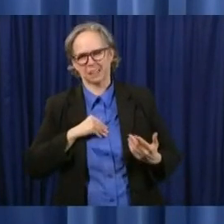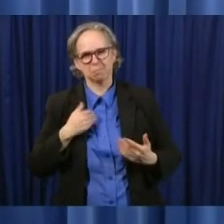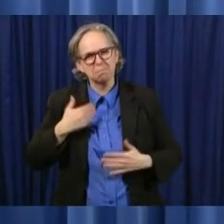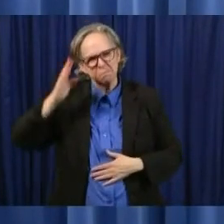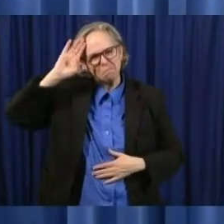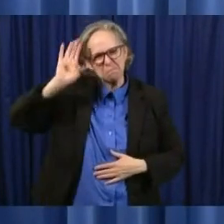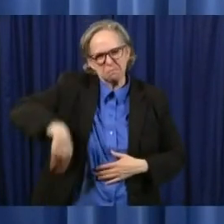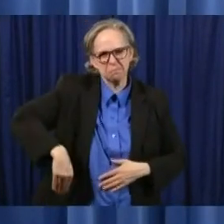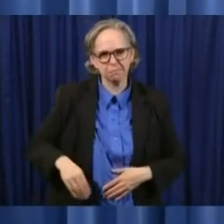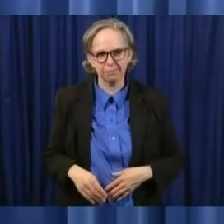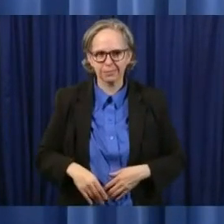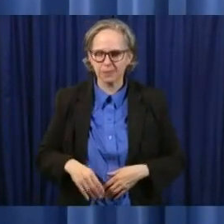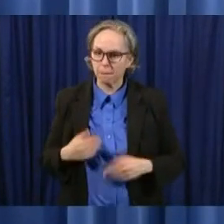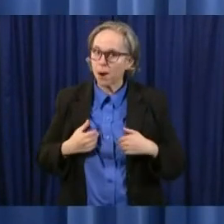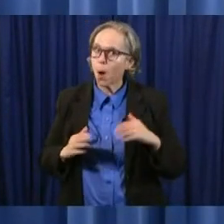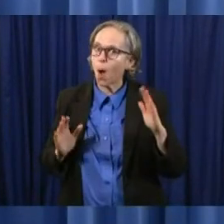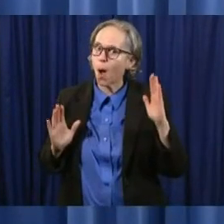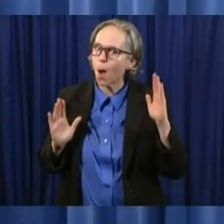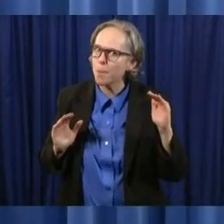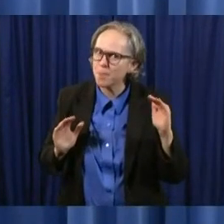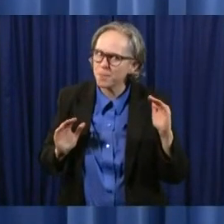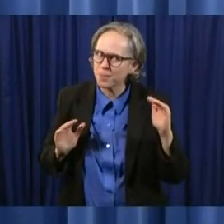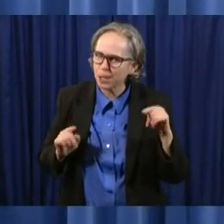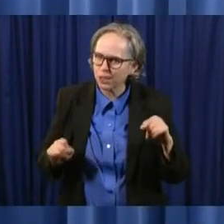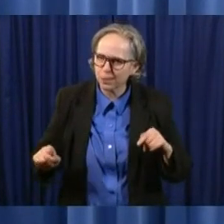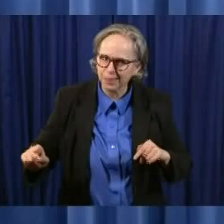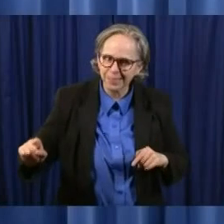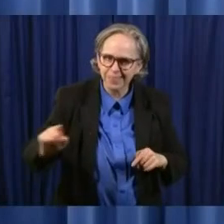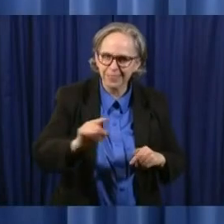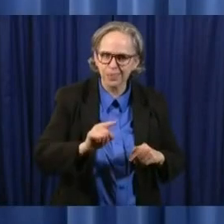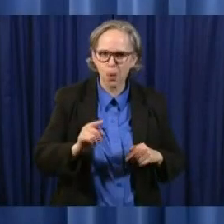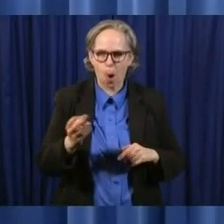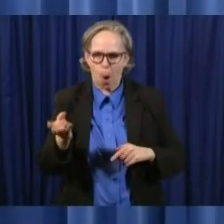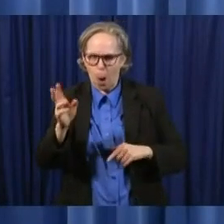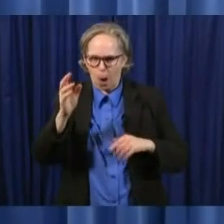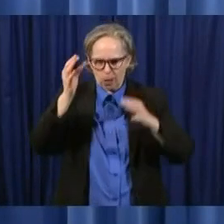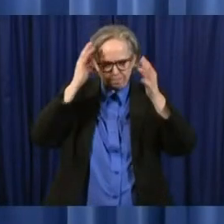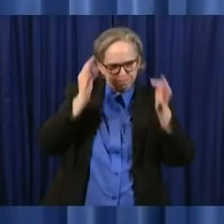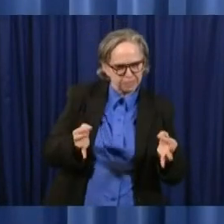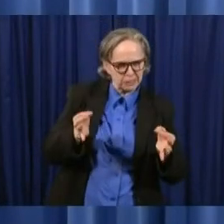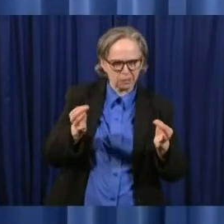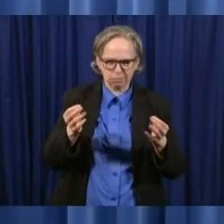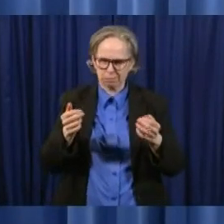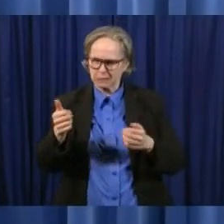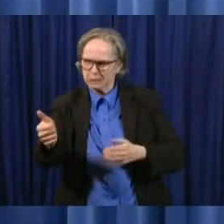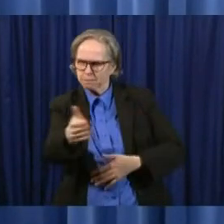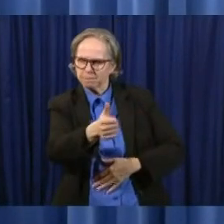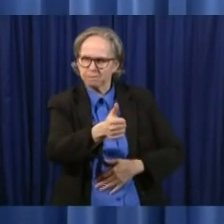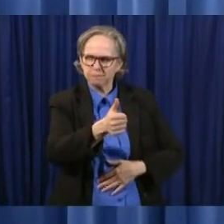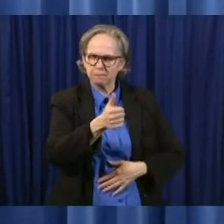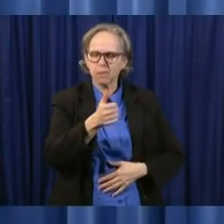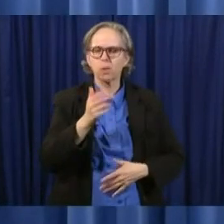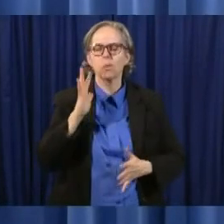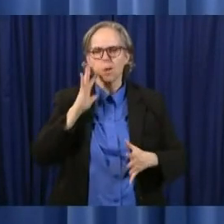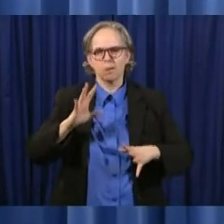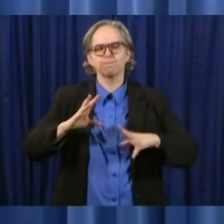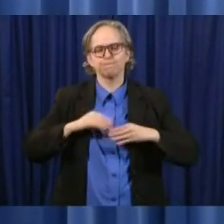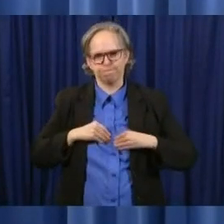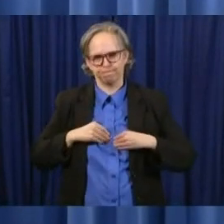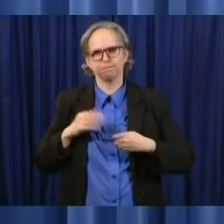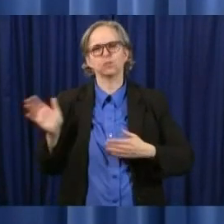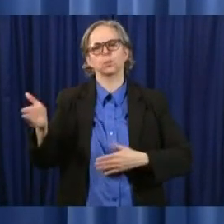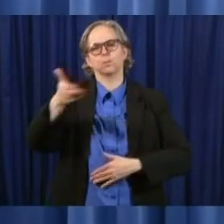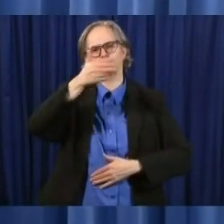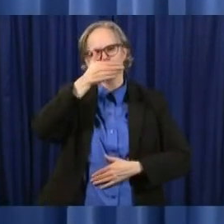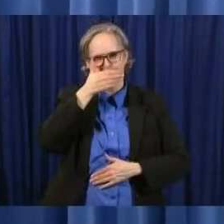sense of right what they should do will tell them to do it that's what i'm hoping governor